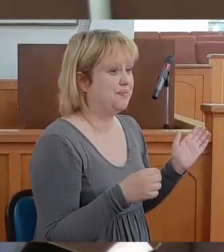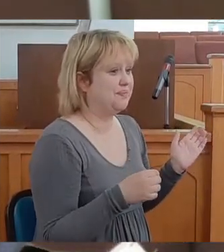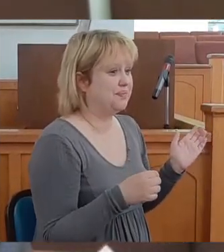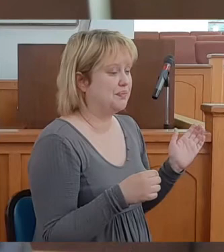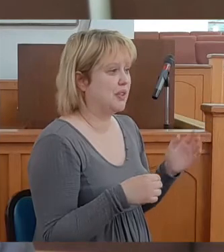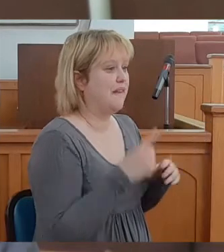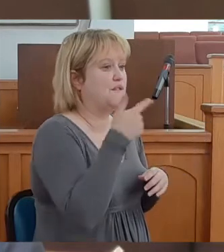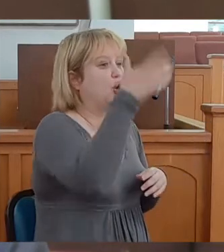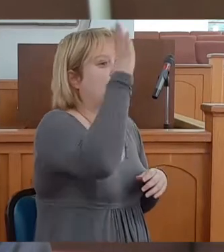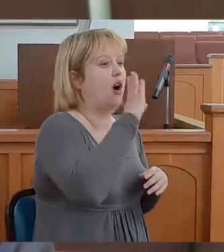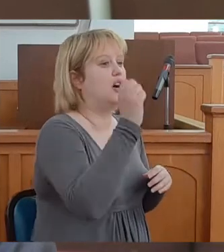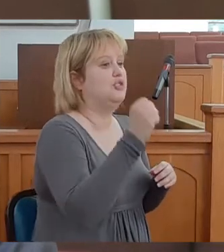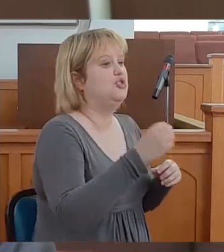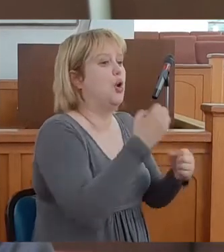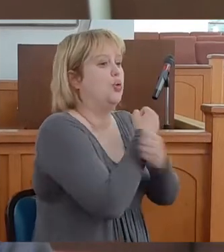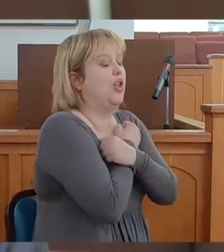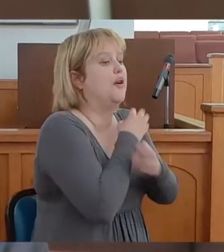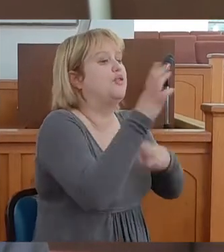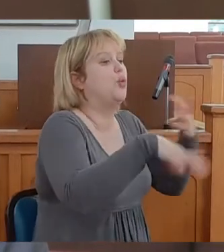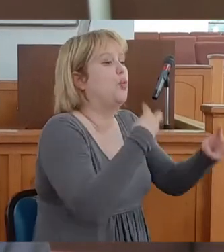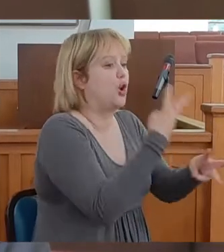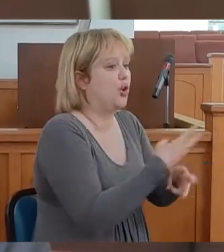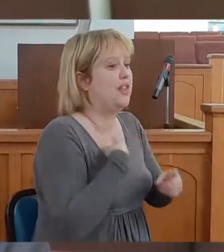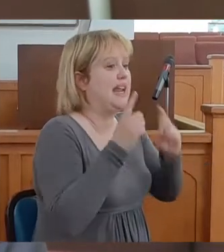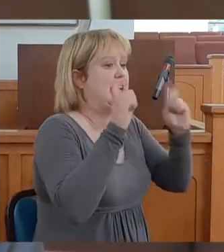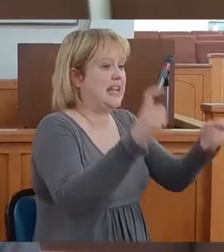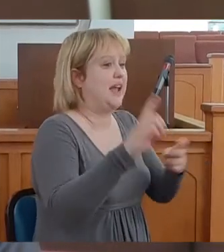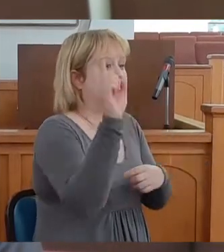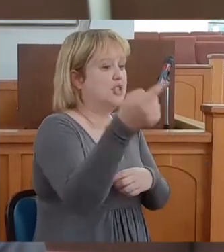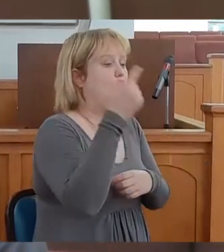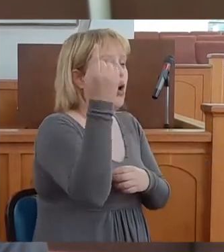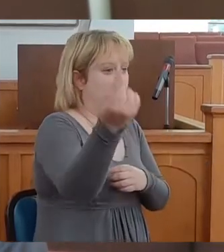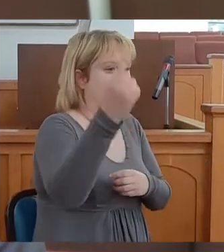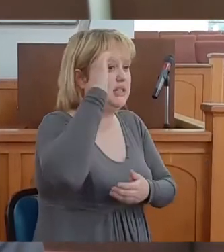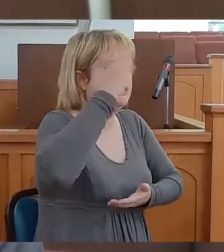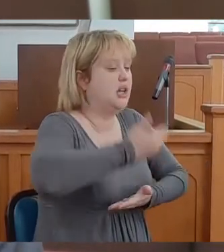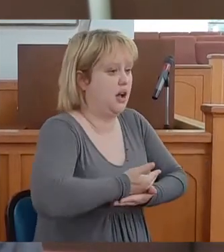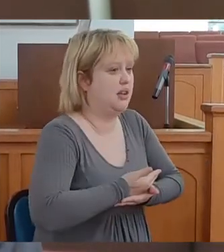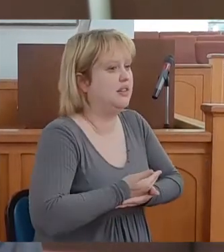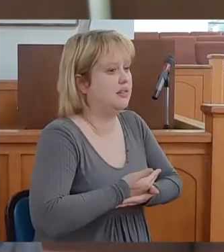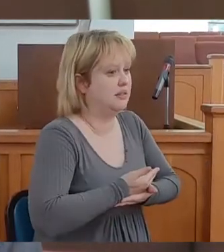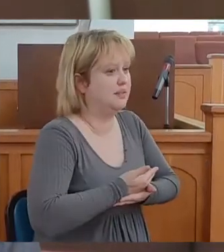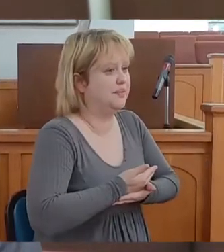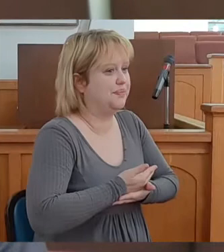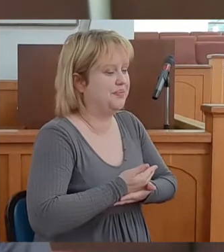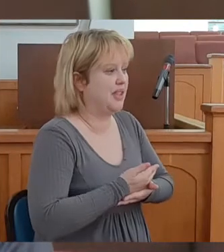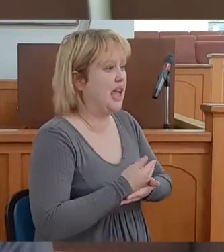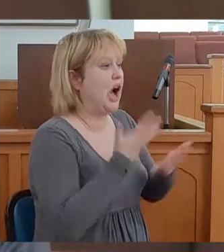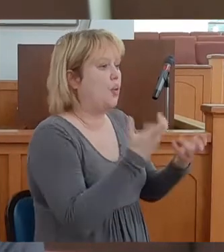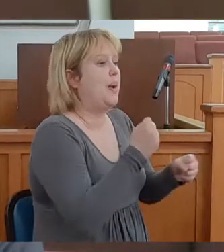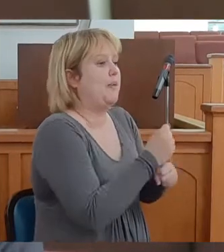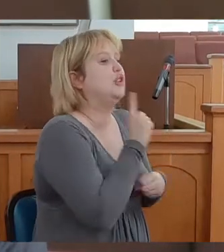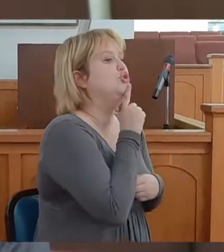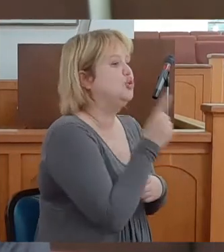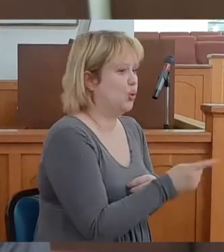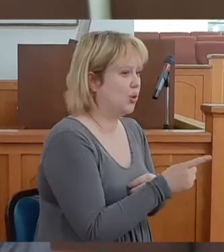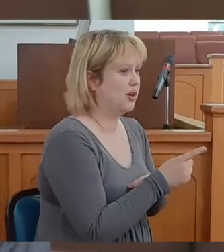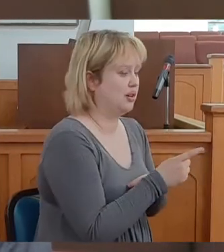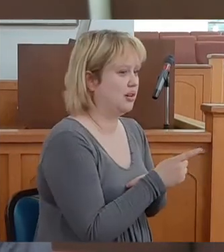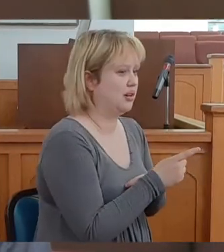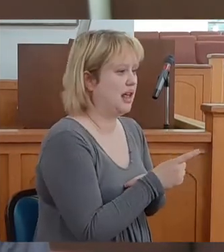But God so loved the world that he gave his only begotten son. I want to make sure